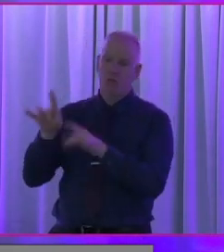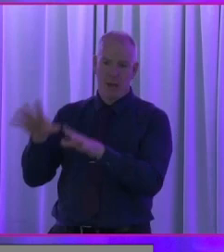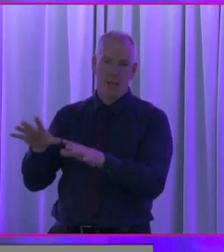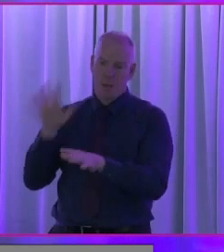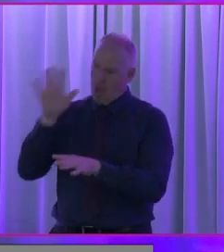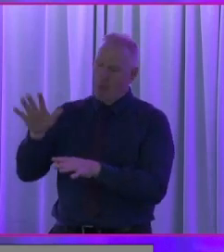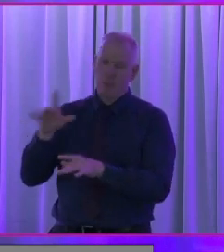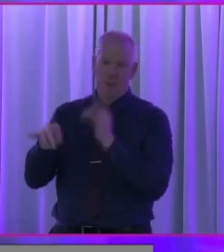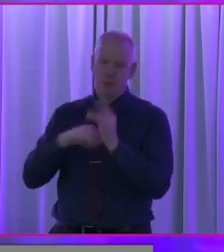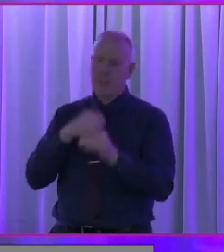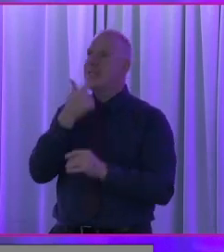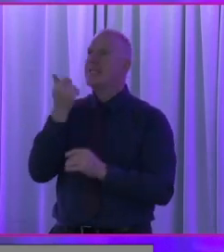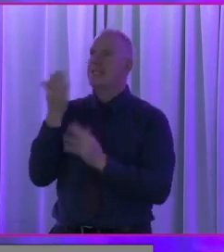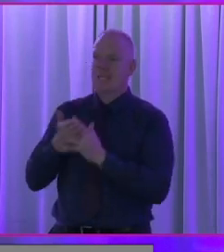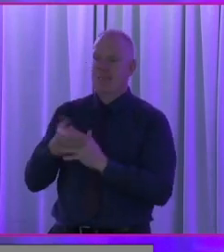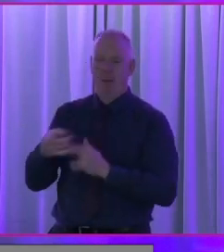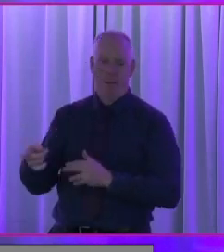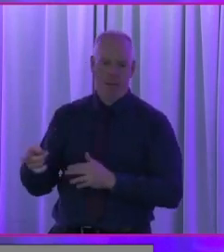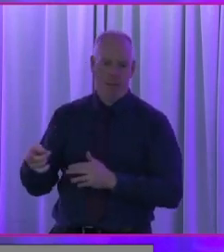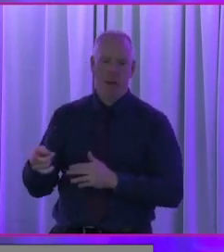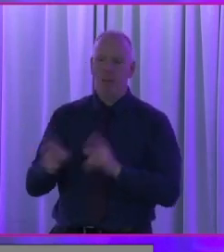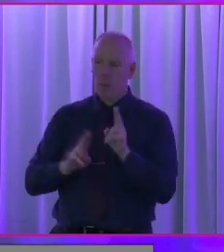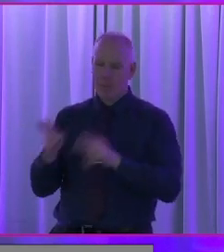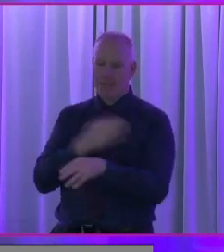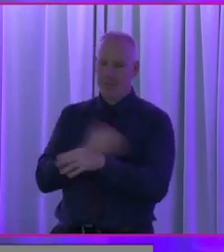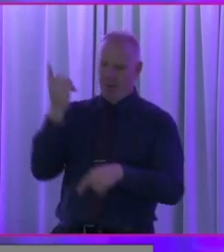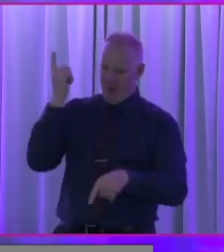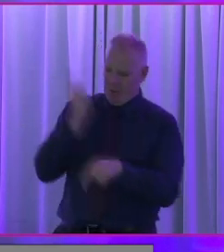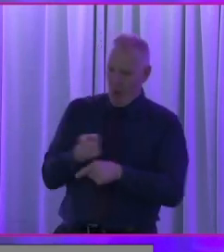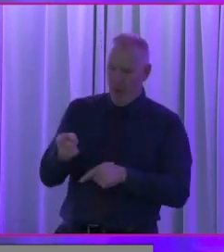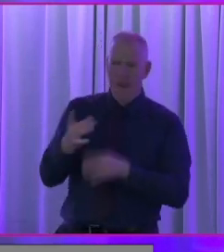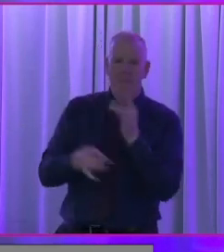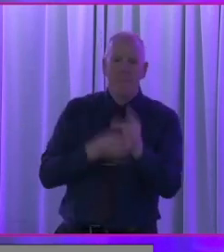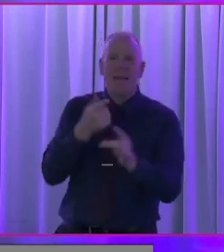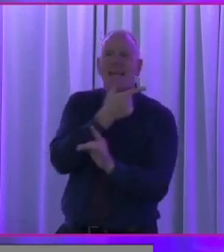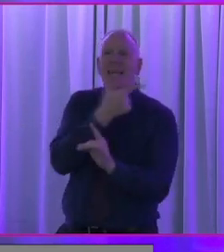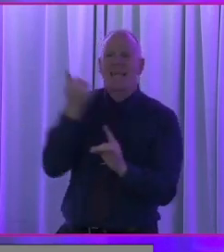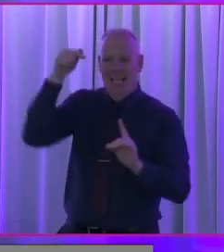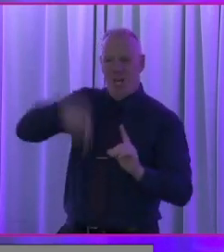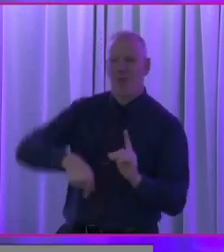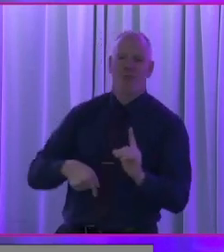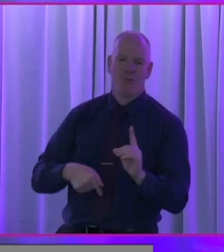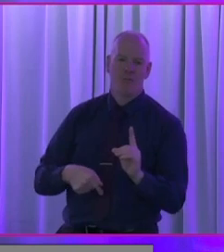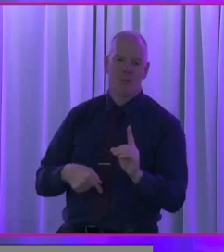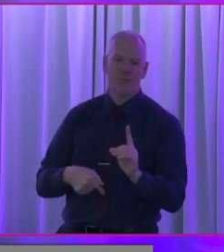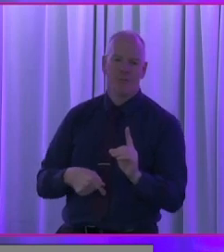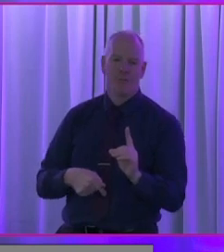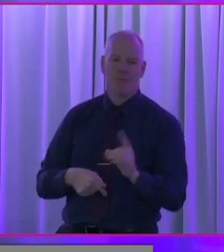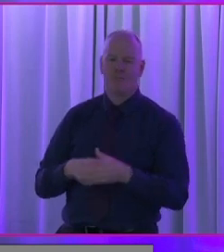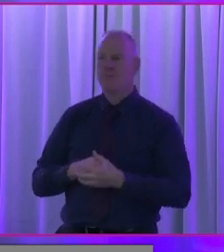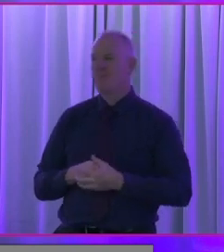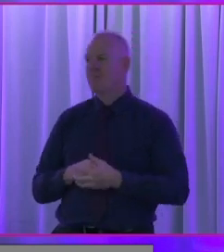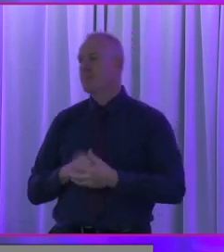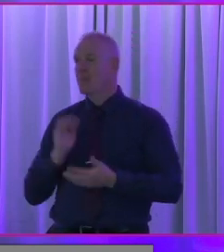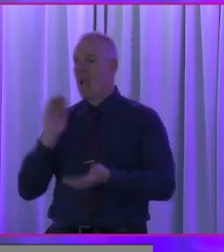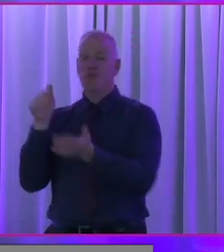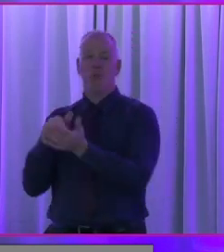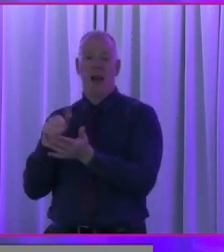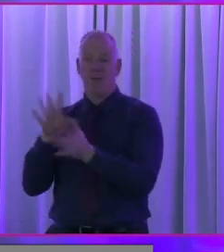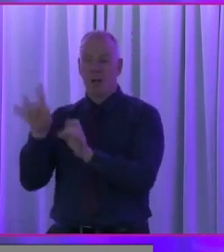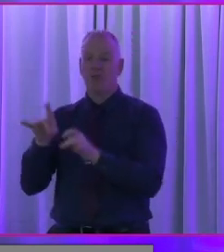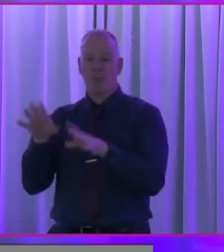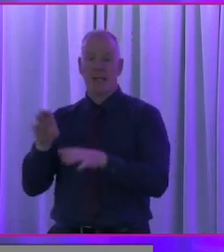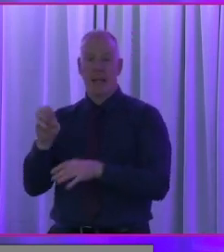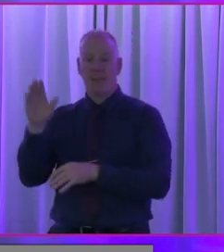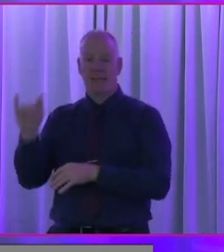incumbent on them to make it easy. That should be our starting point. We make it easy. I turned up in the Australian embassy